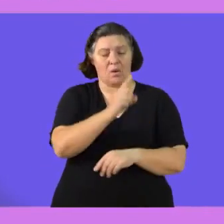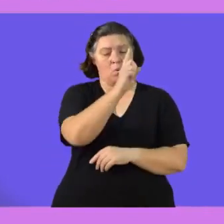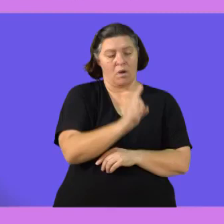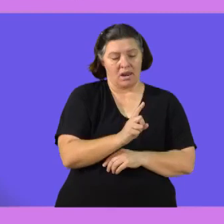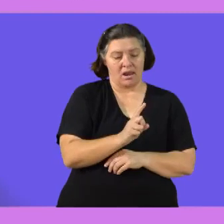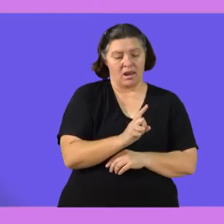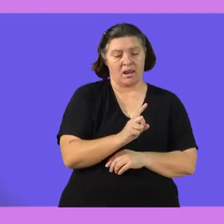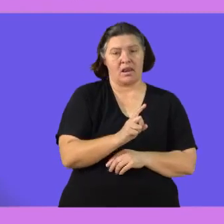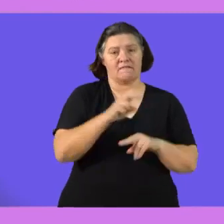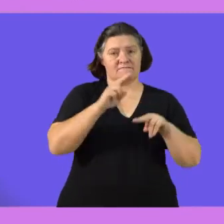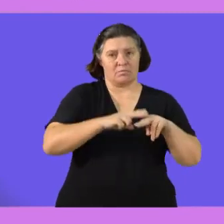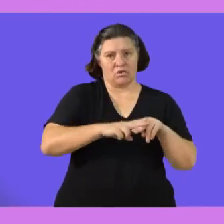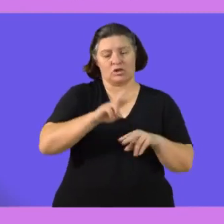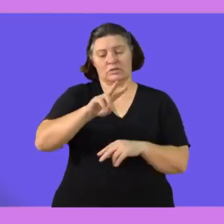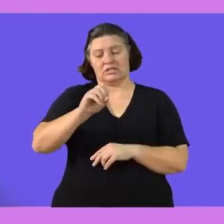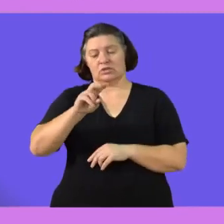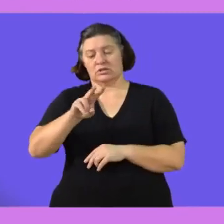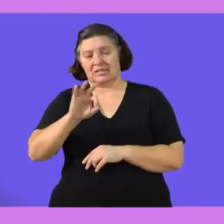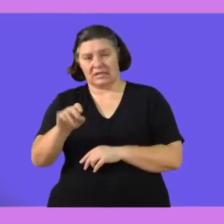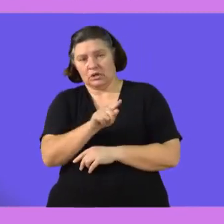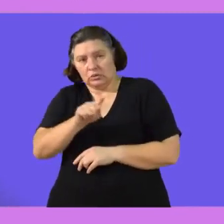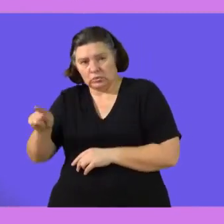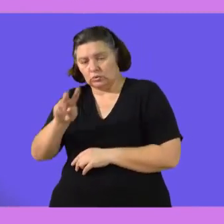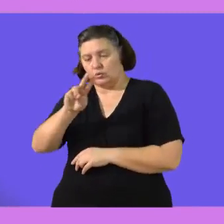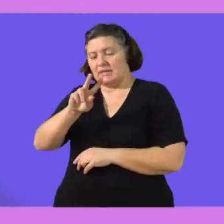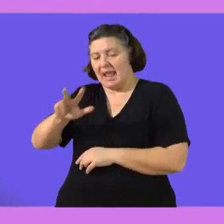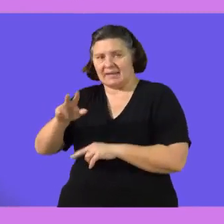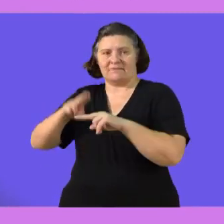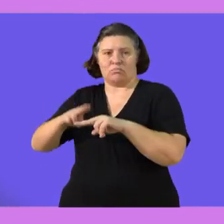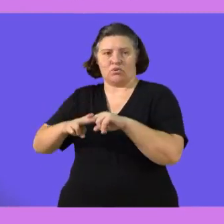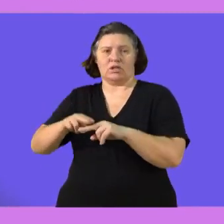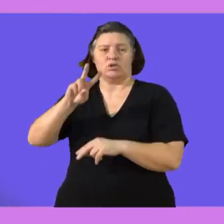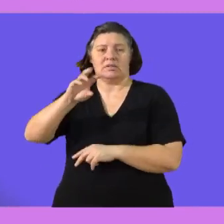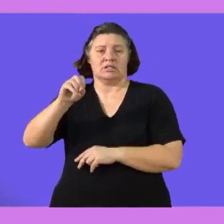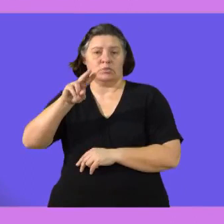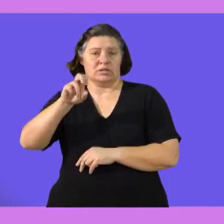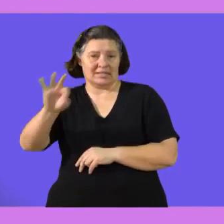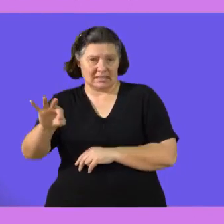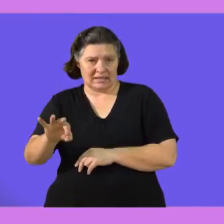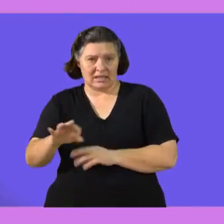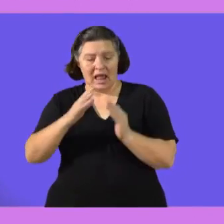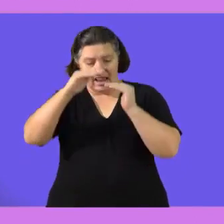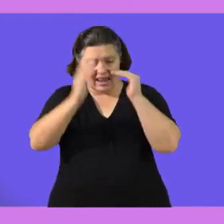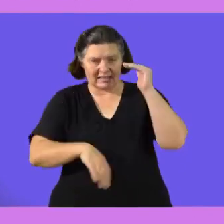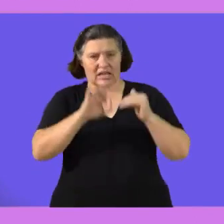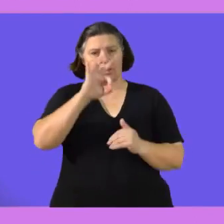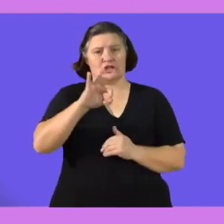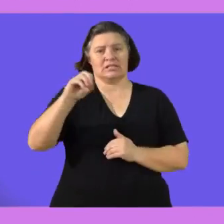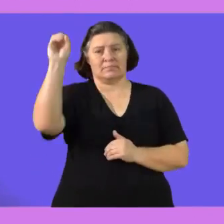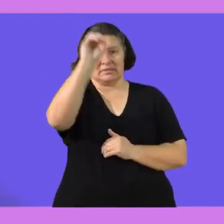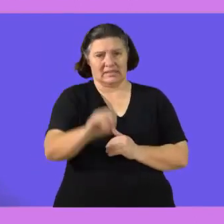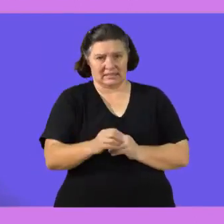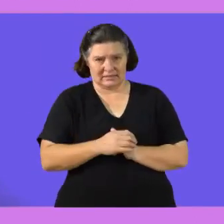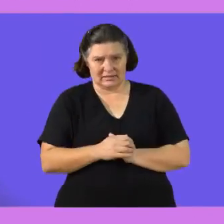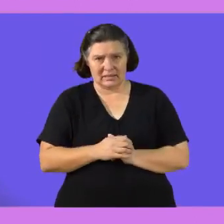first of the second month 2023 up until the 28th of february 2023 decreased